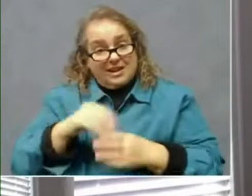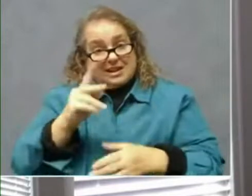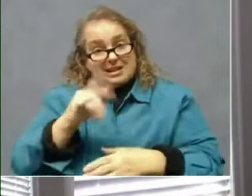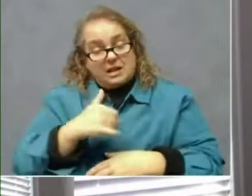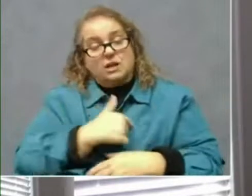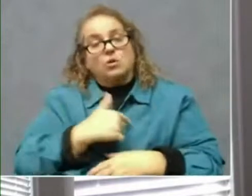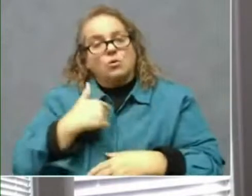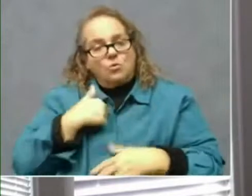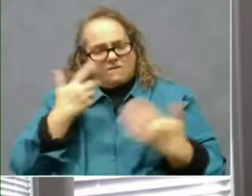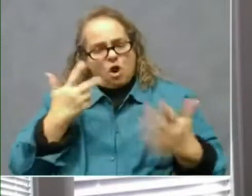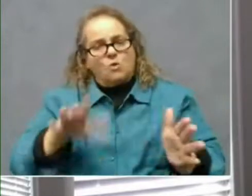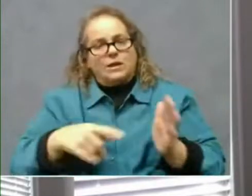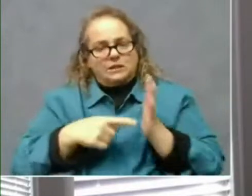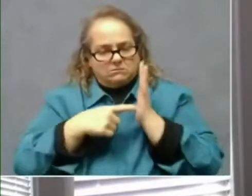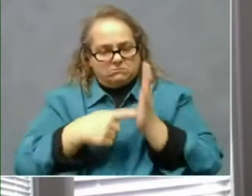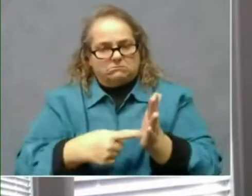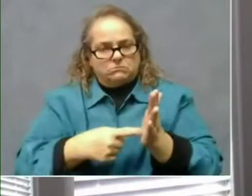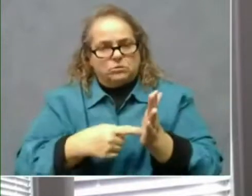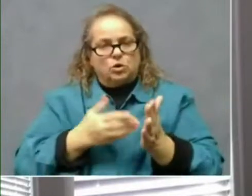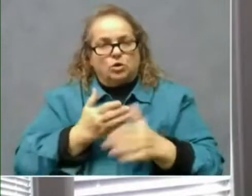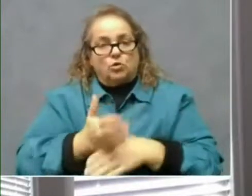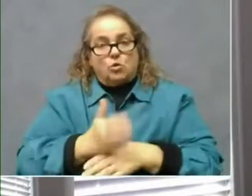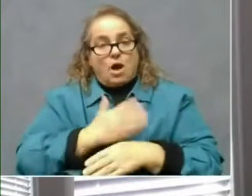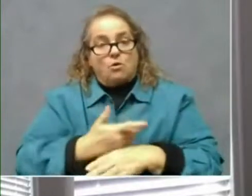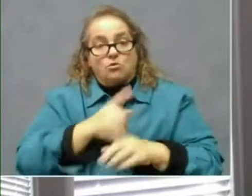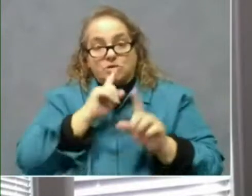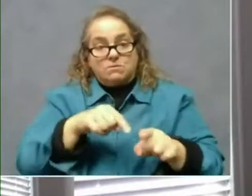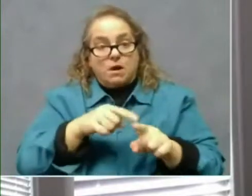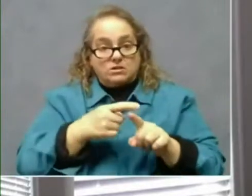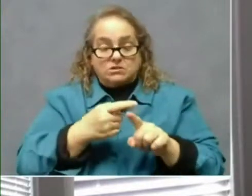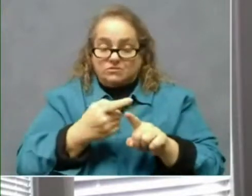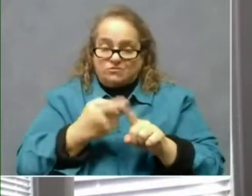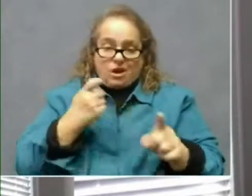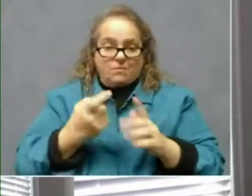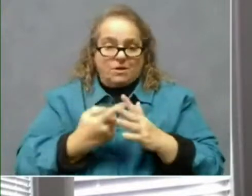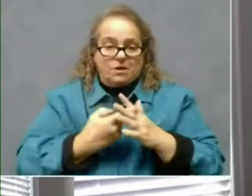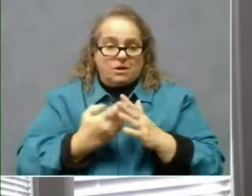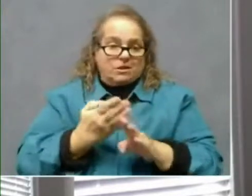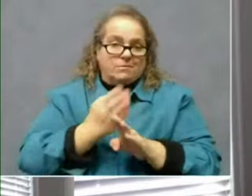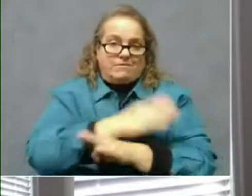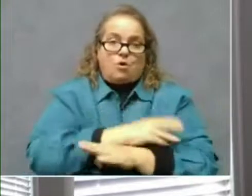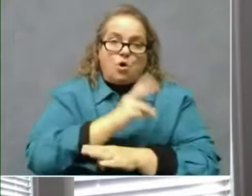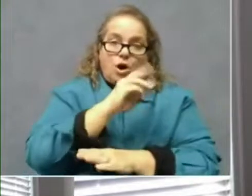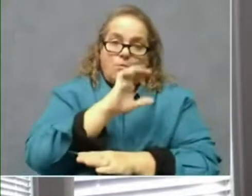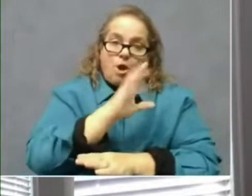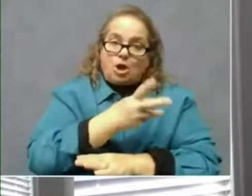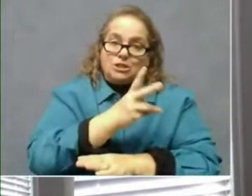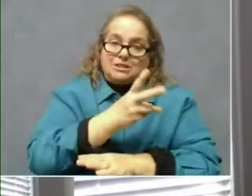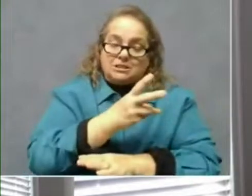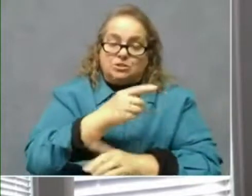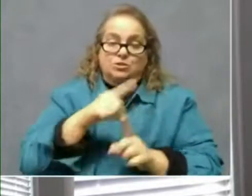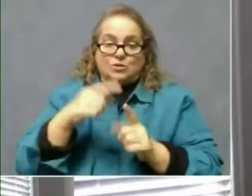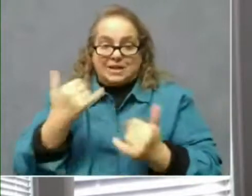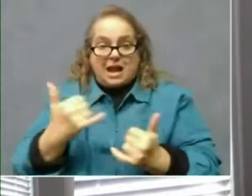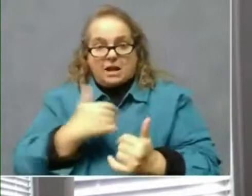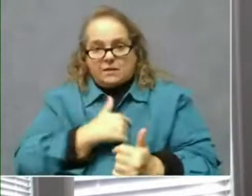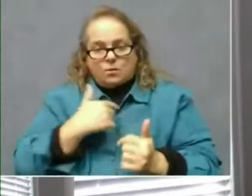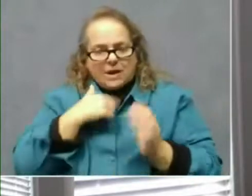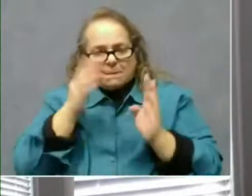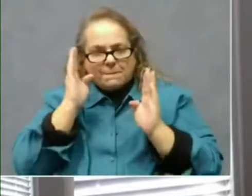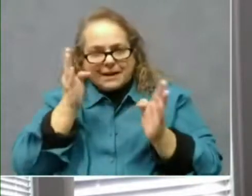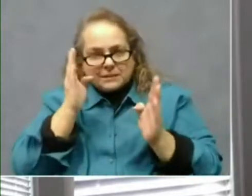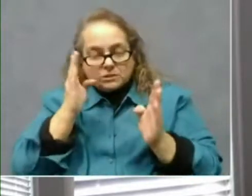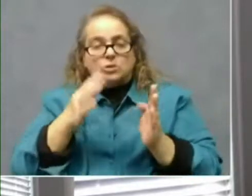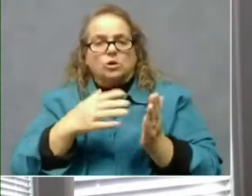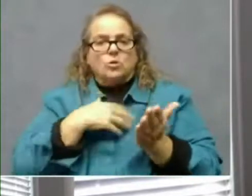throughout this response, all the way from before March 6th forward, that we pay attention, we learn